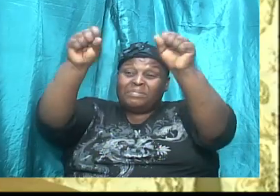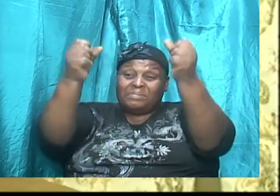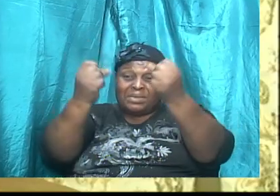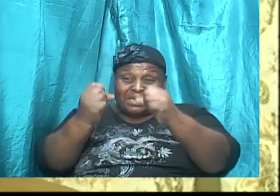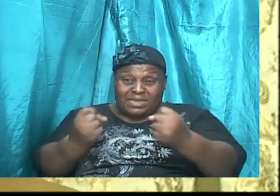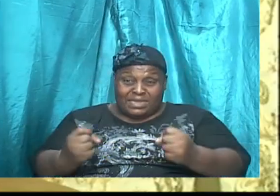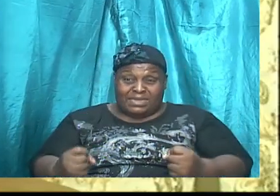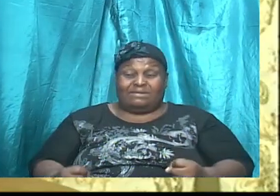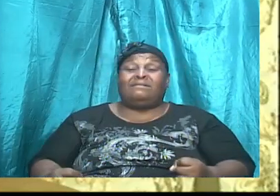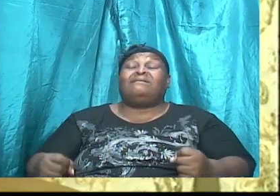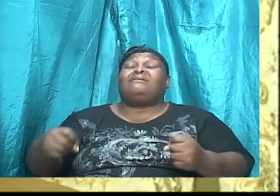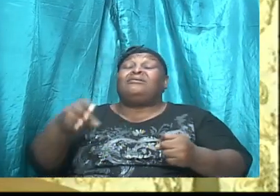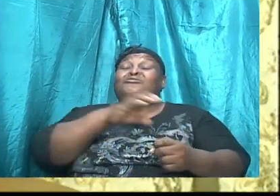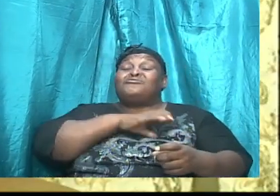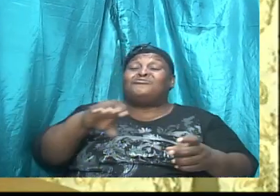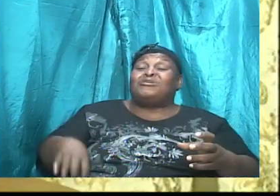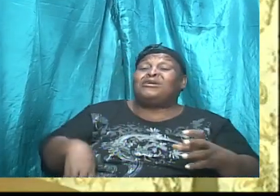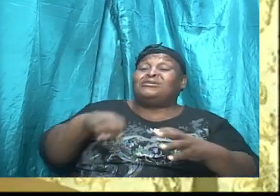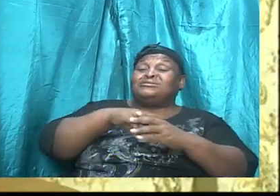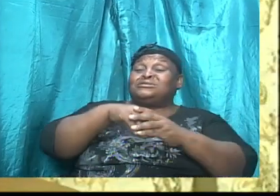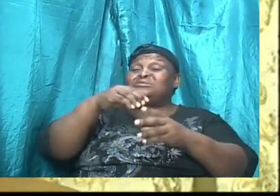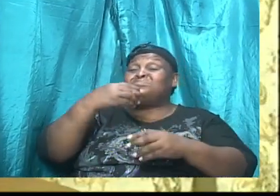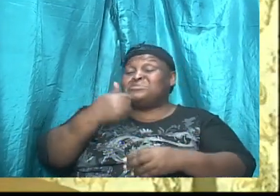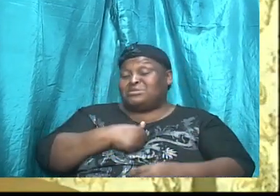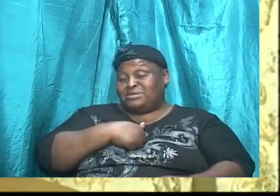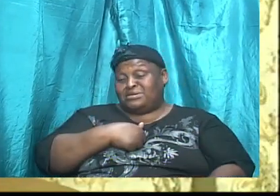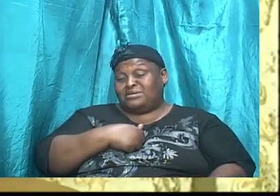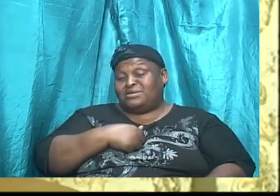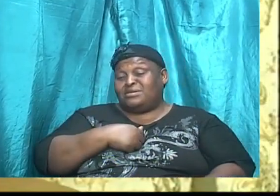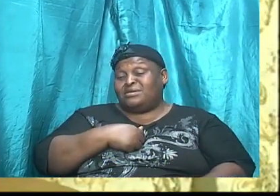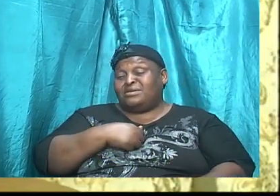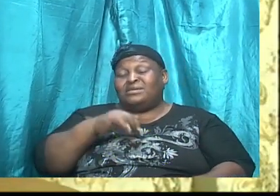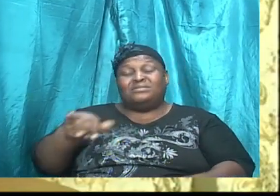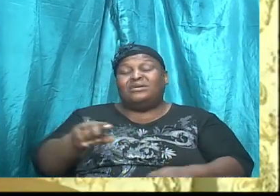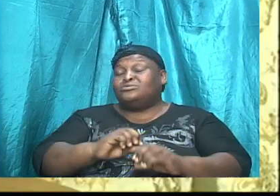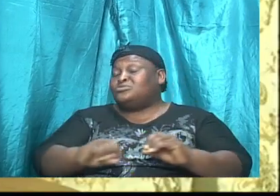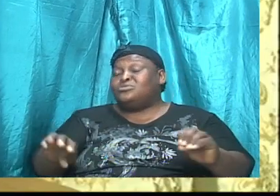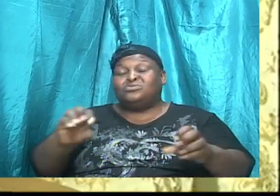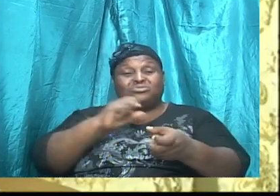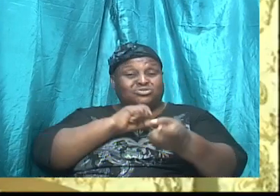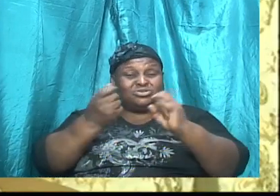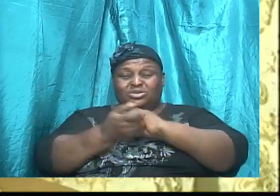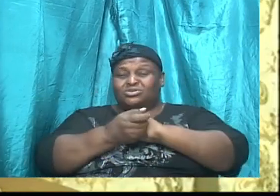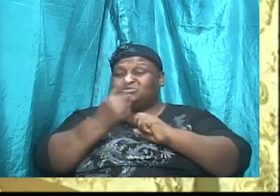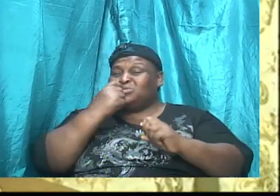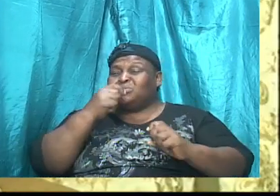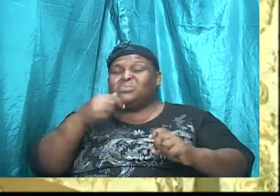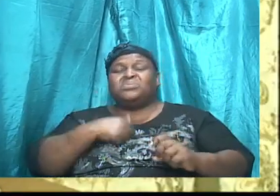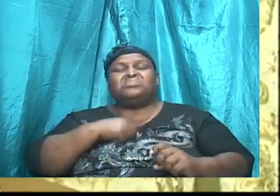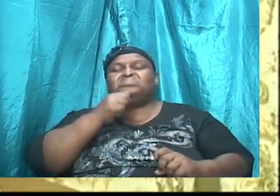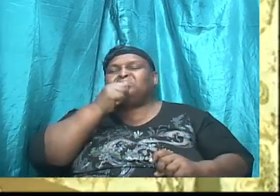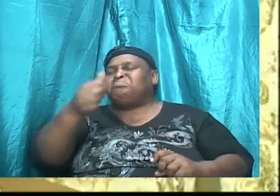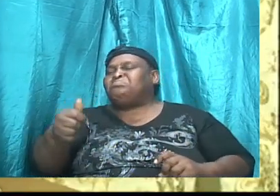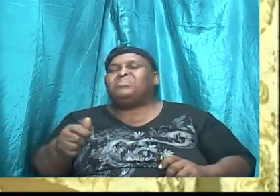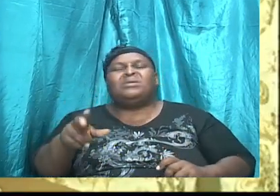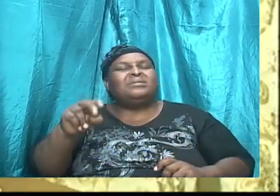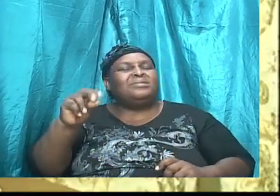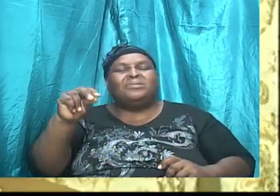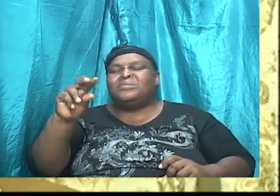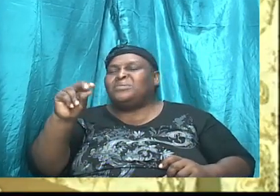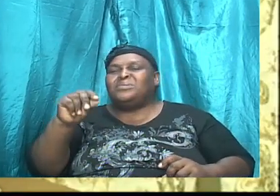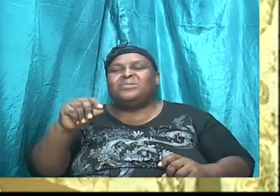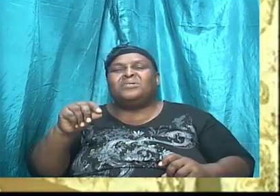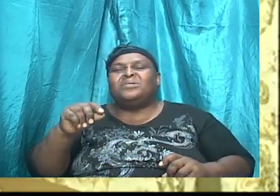that is that is you know, that doesn't change who I am. But but just